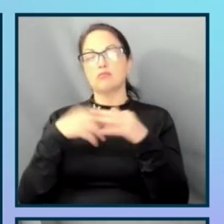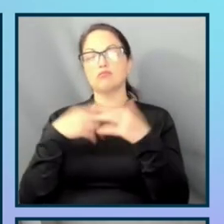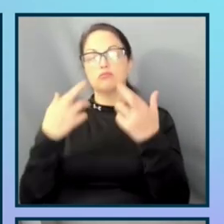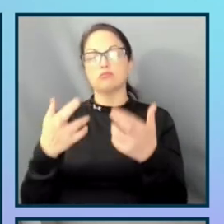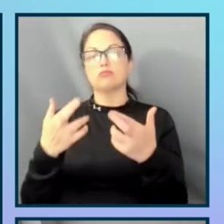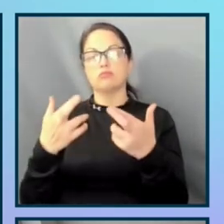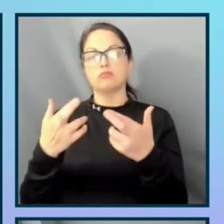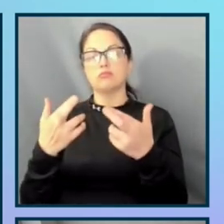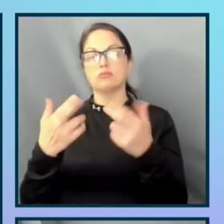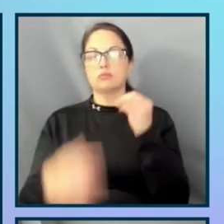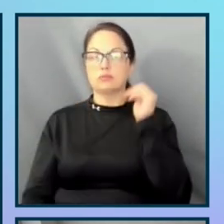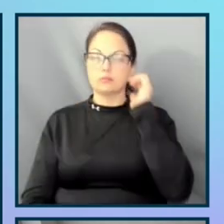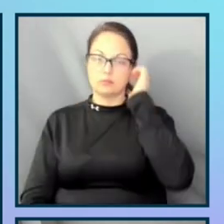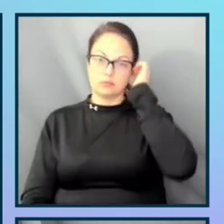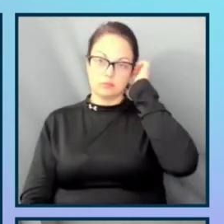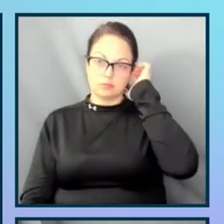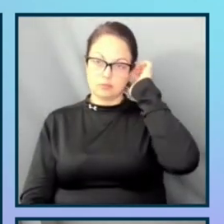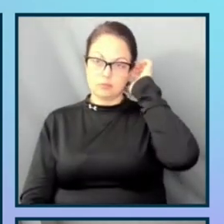sprints.